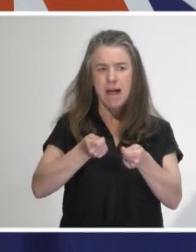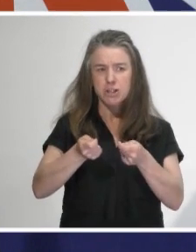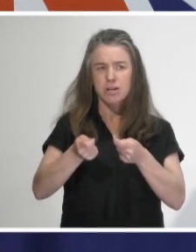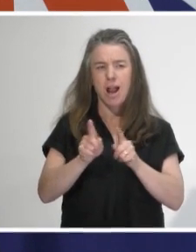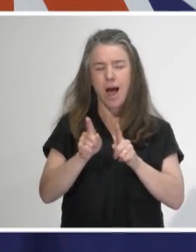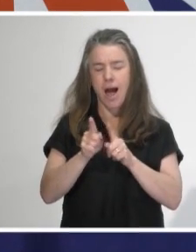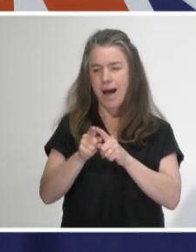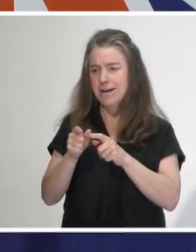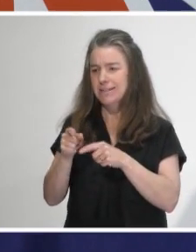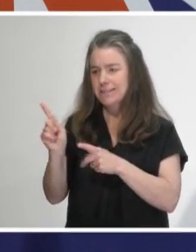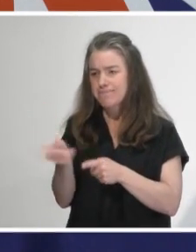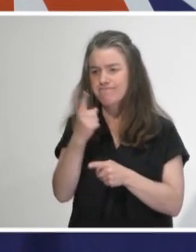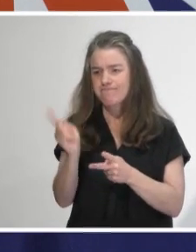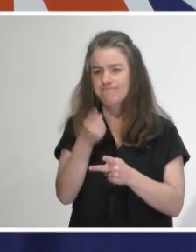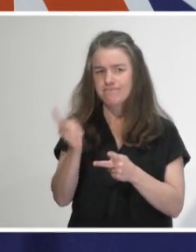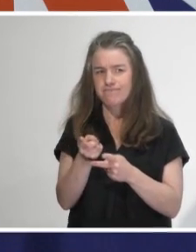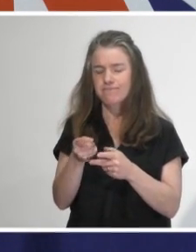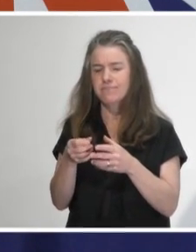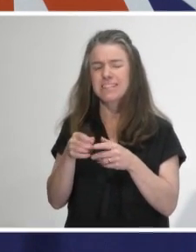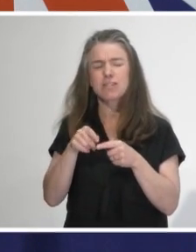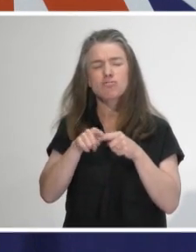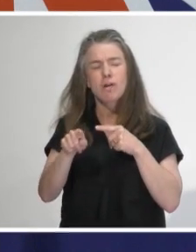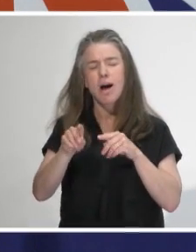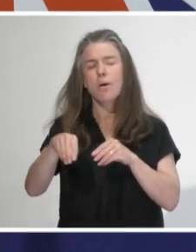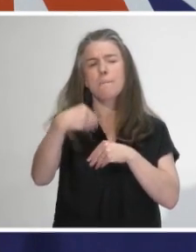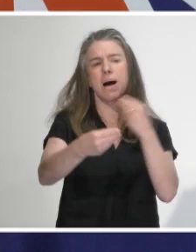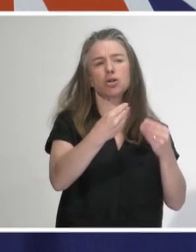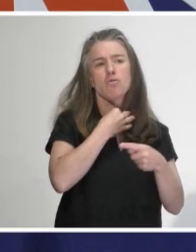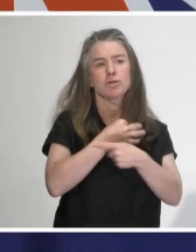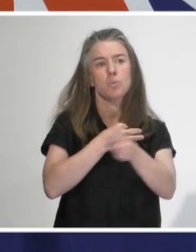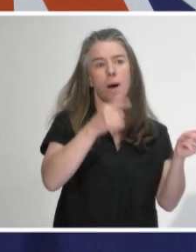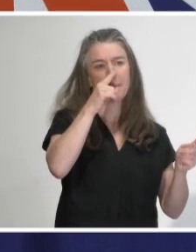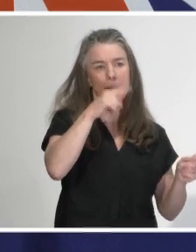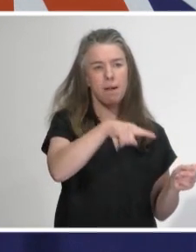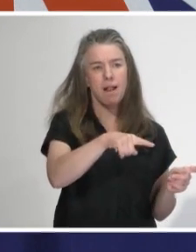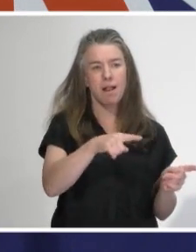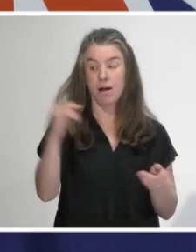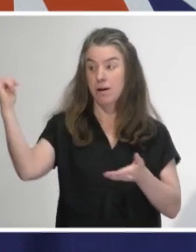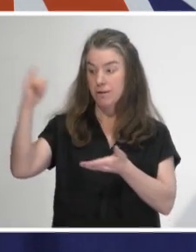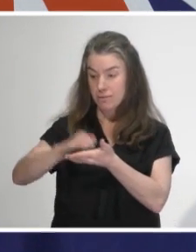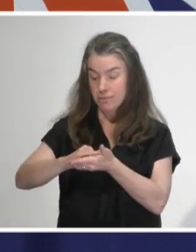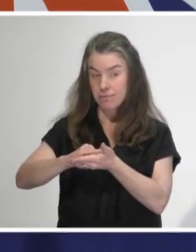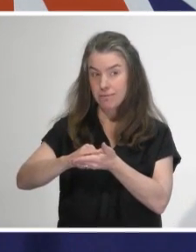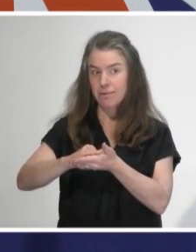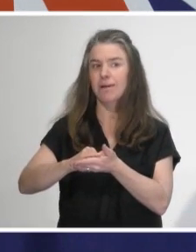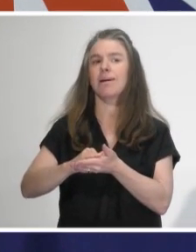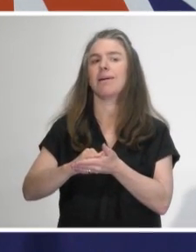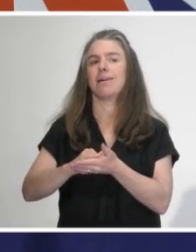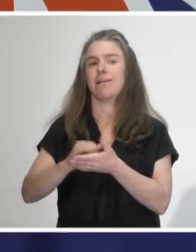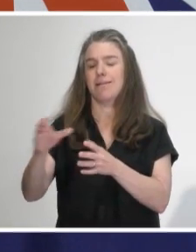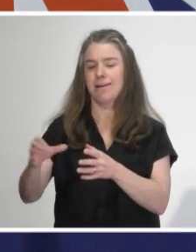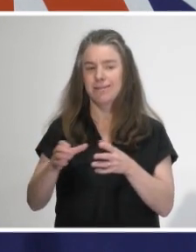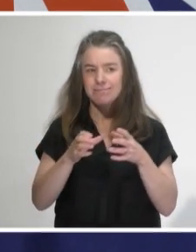process to reduce the risk to others right from when they land and then they're taken into there and then of course the